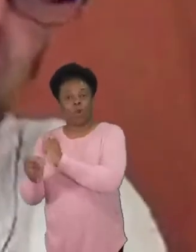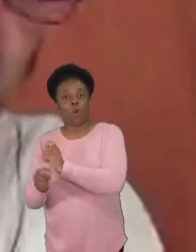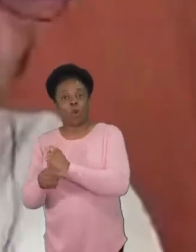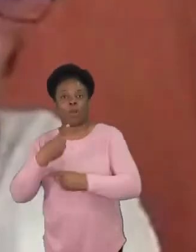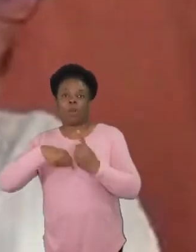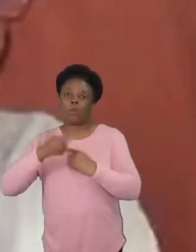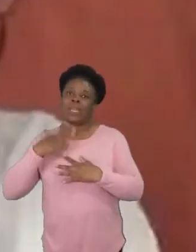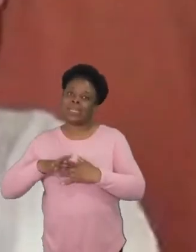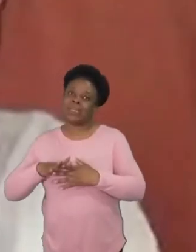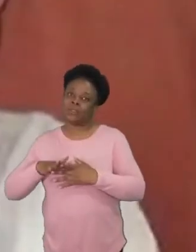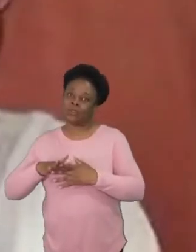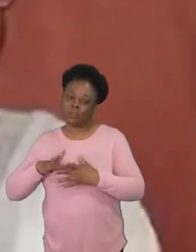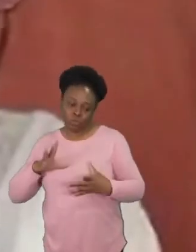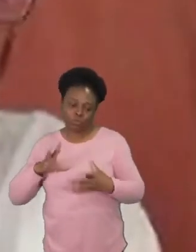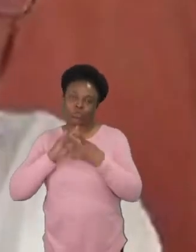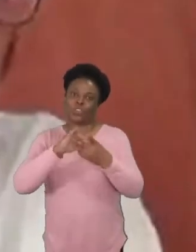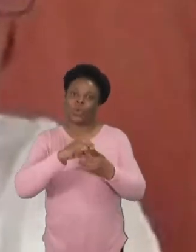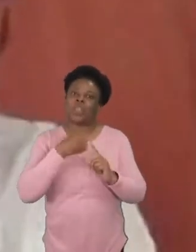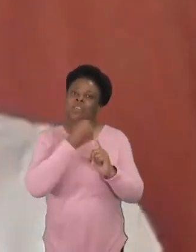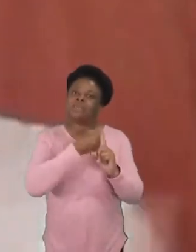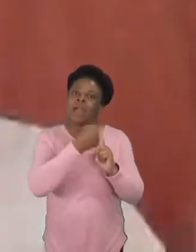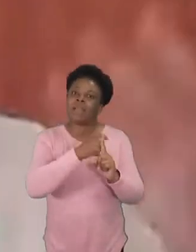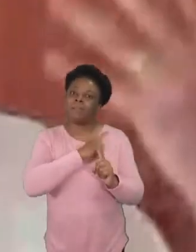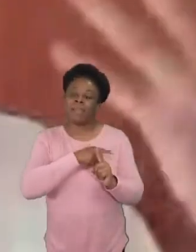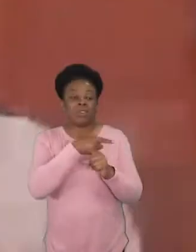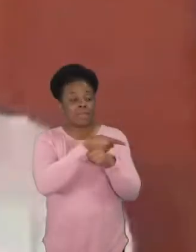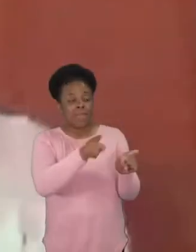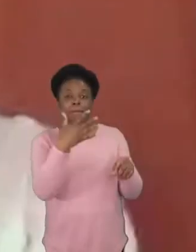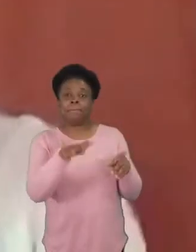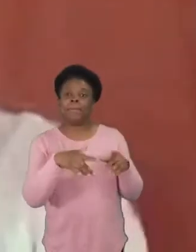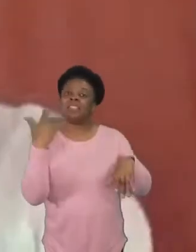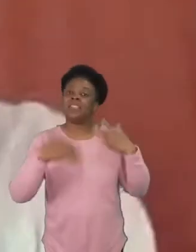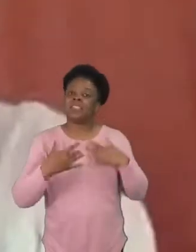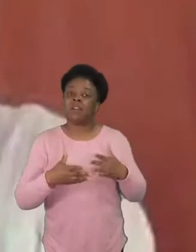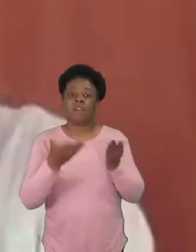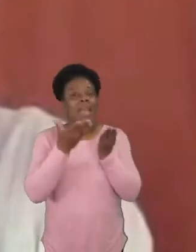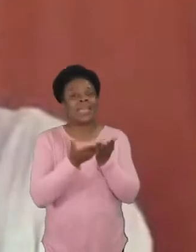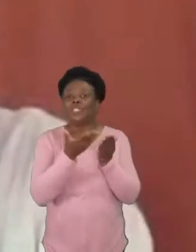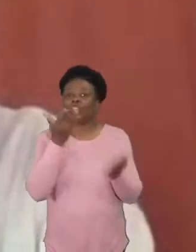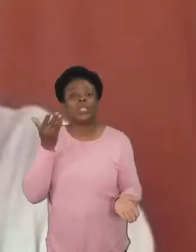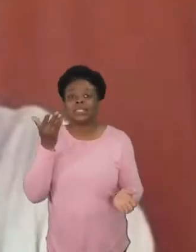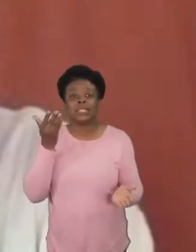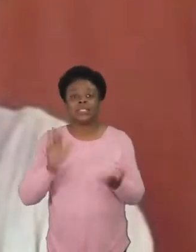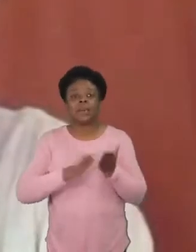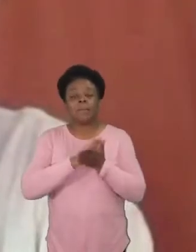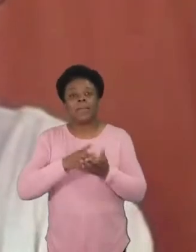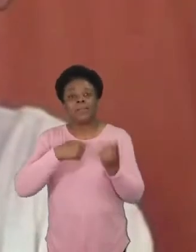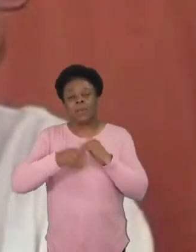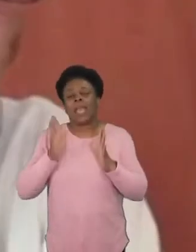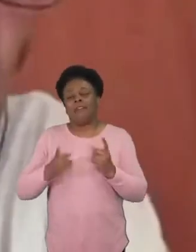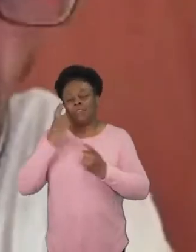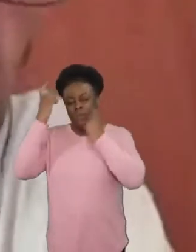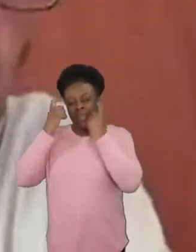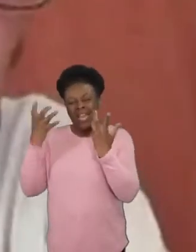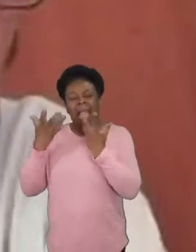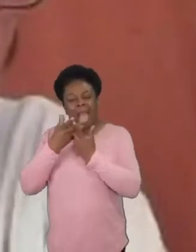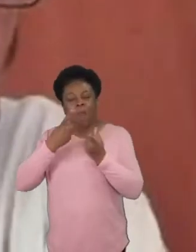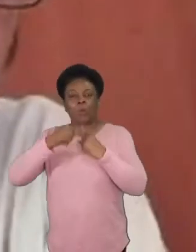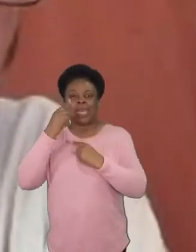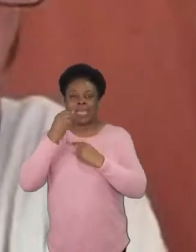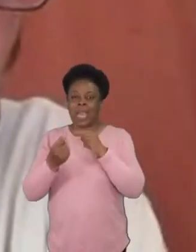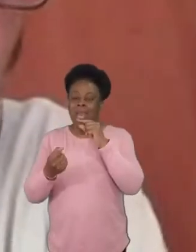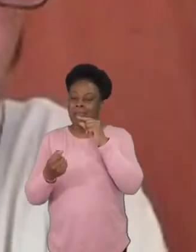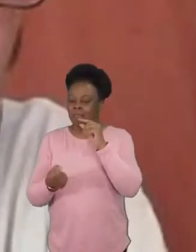experiencing the injustice can best lead us in figuring out um how to address those and how to prioritize